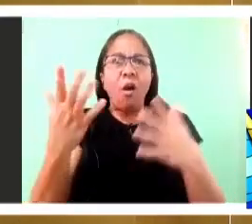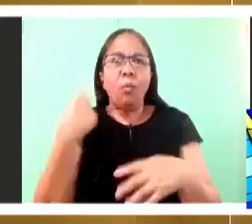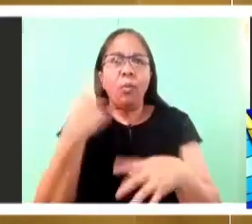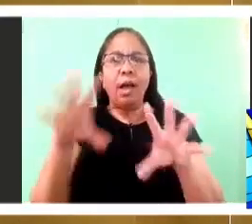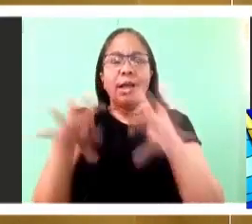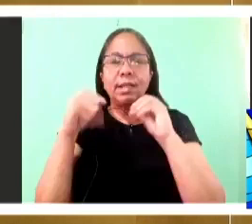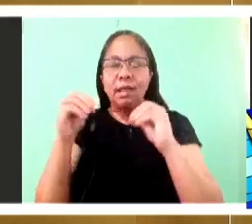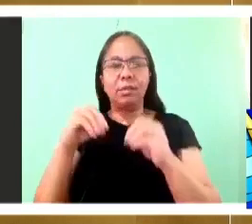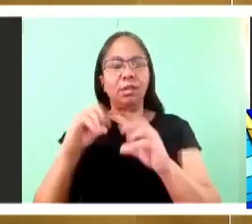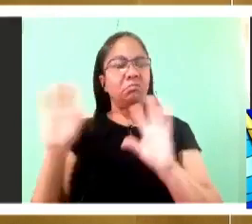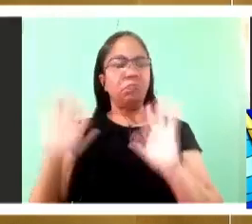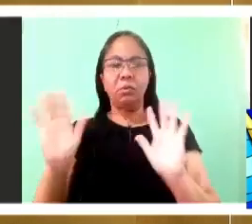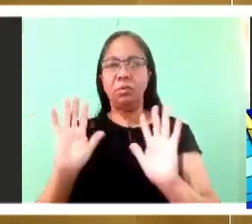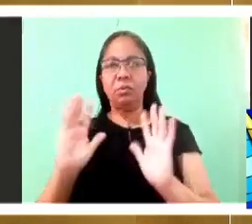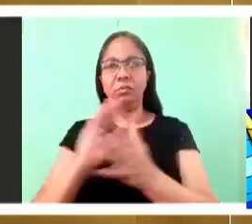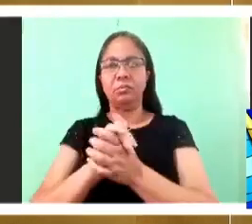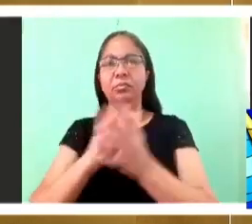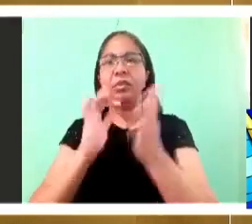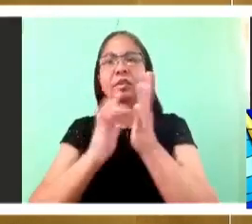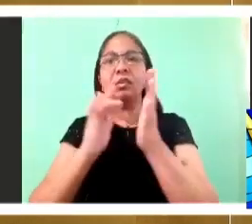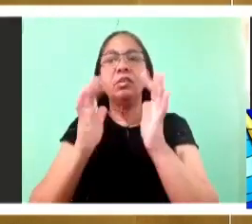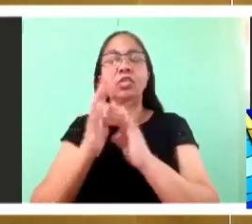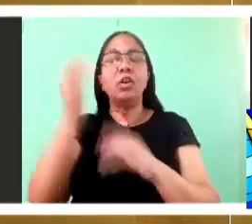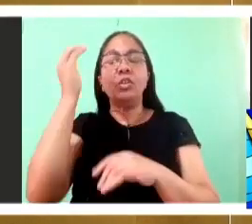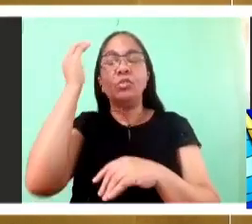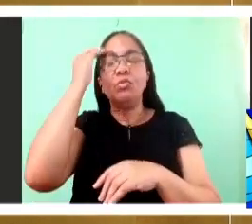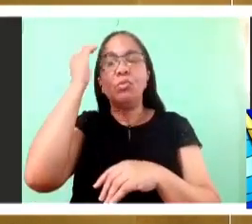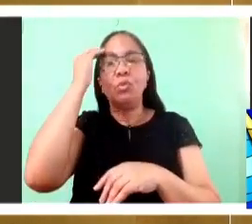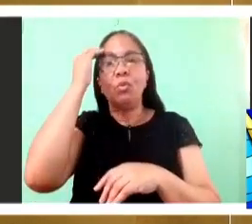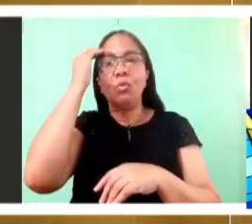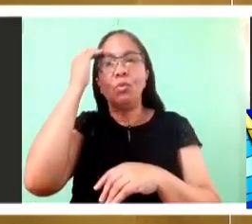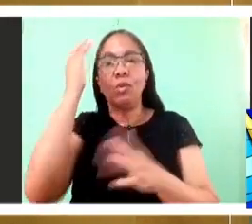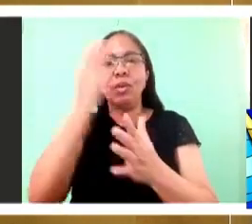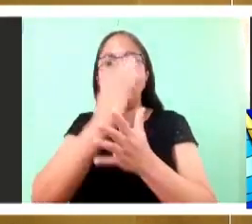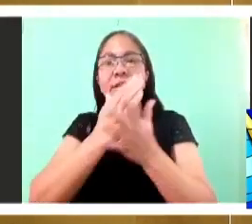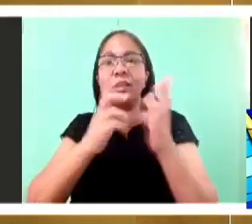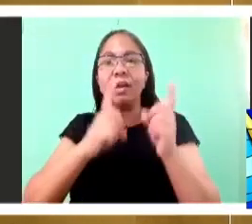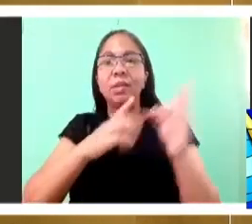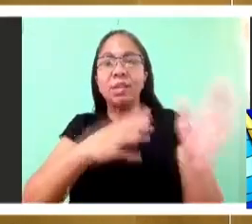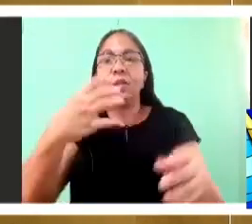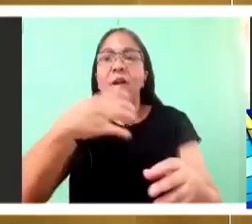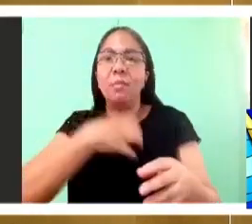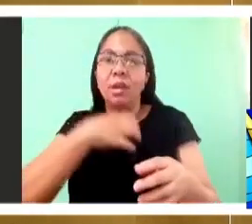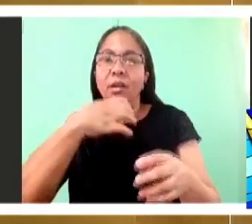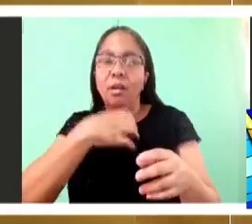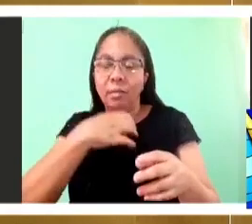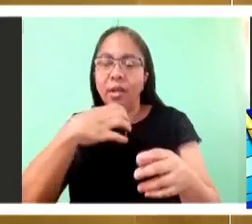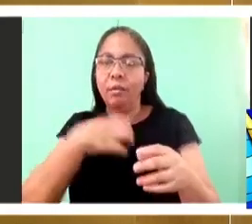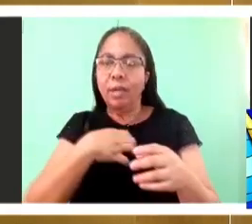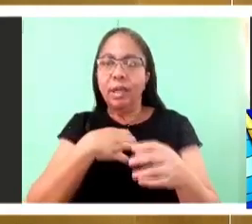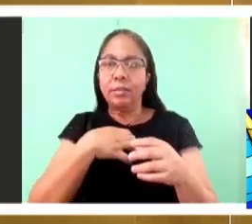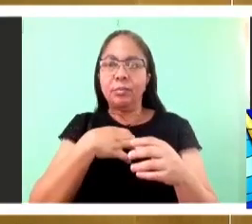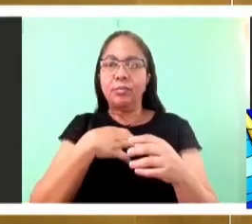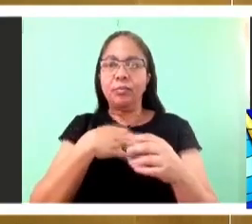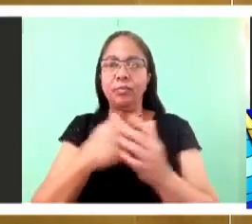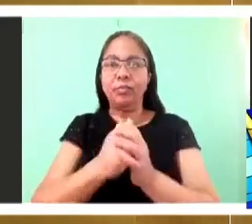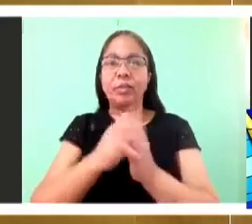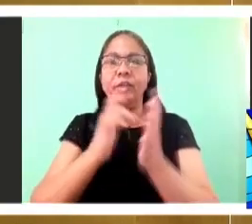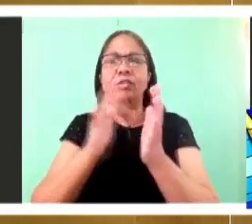and said, Does this upset you? What if you should see the Son of Man ascend to where he was before?